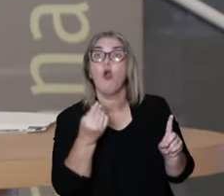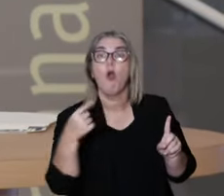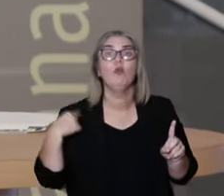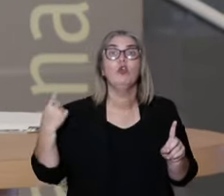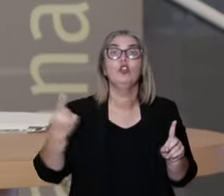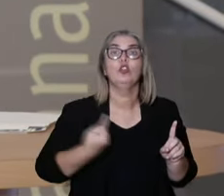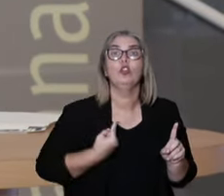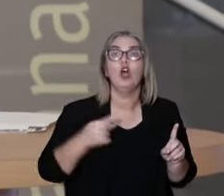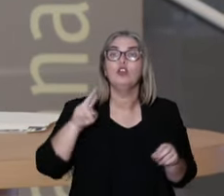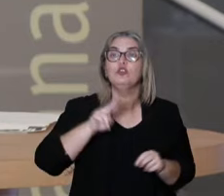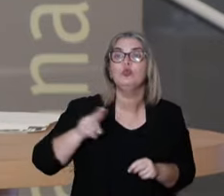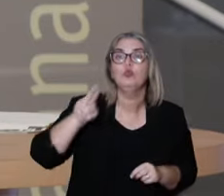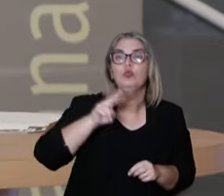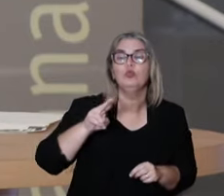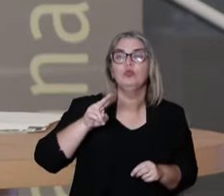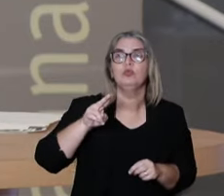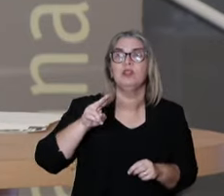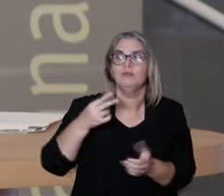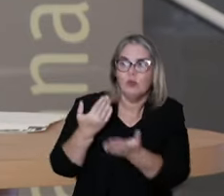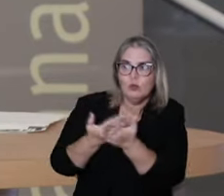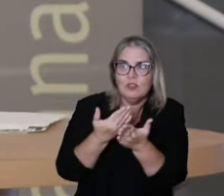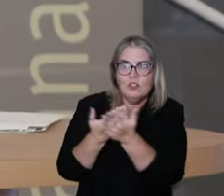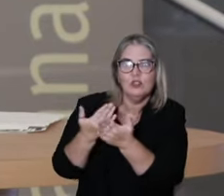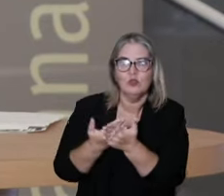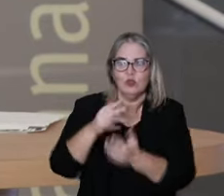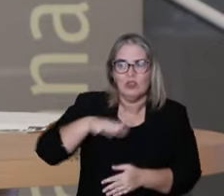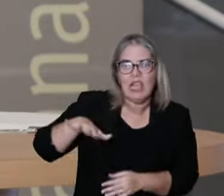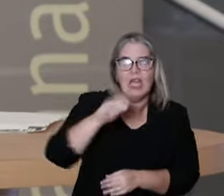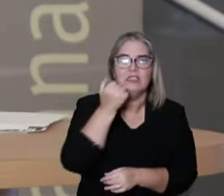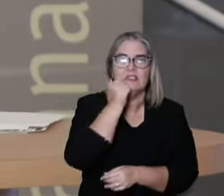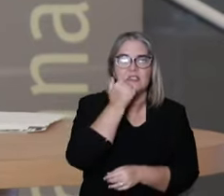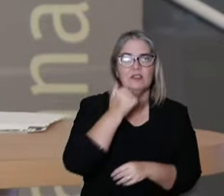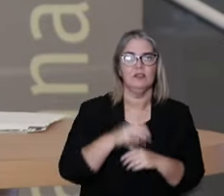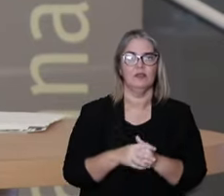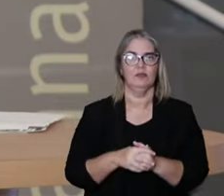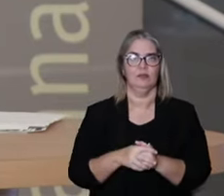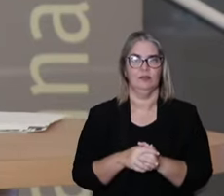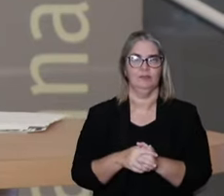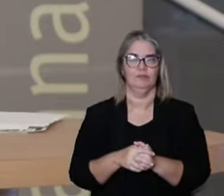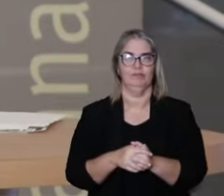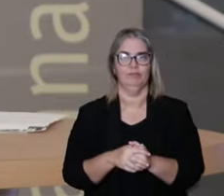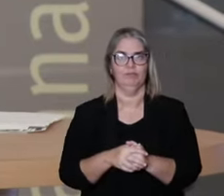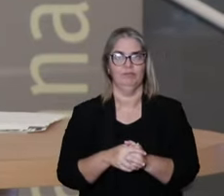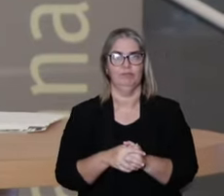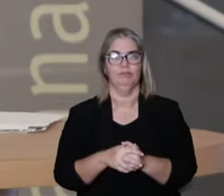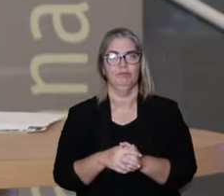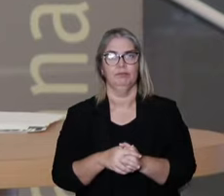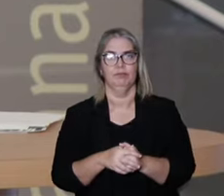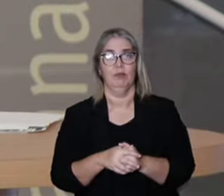an important aspect of how we use the knowledge, especially the scientific knowledge.